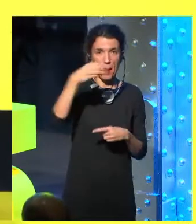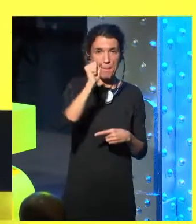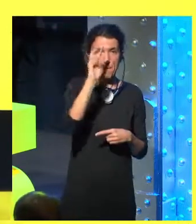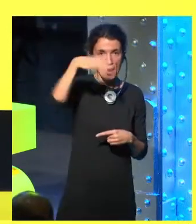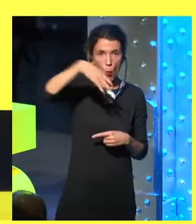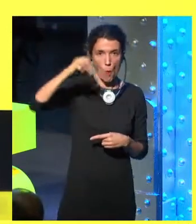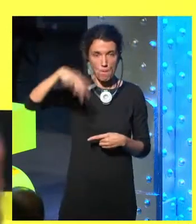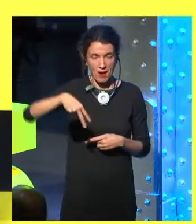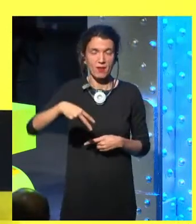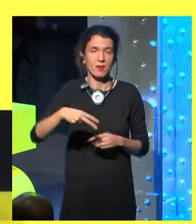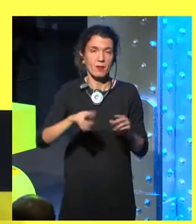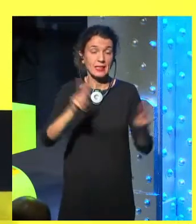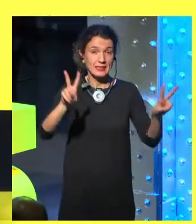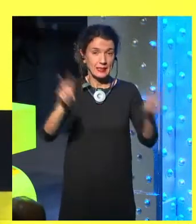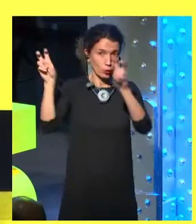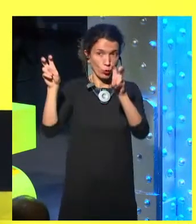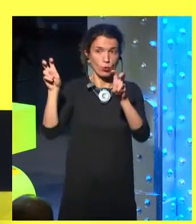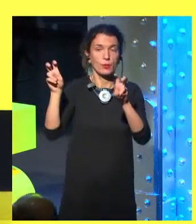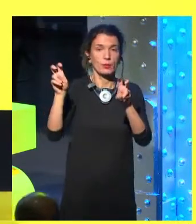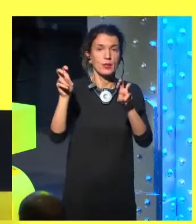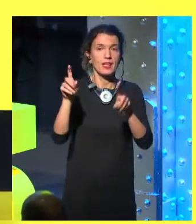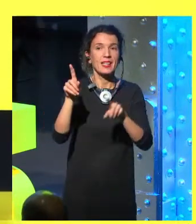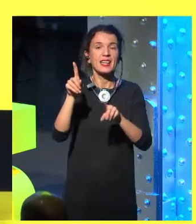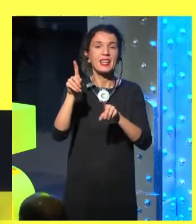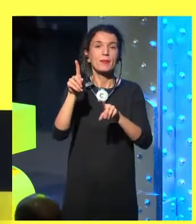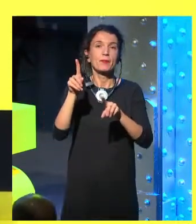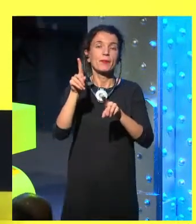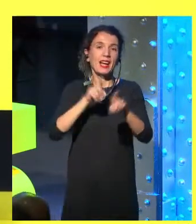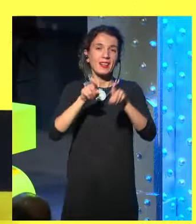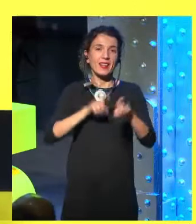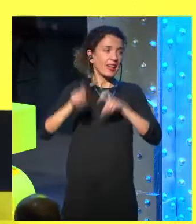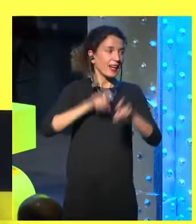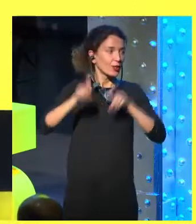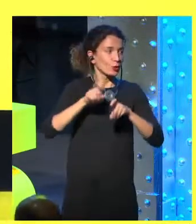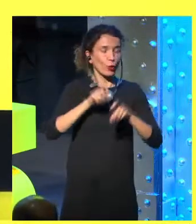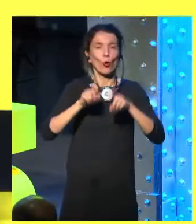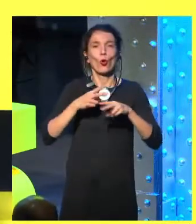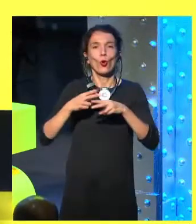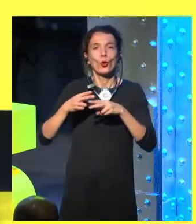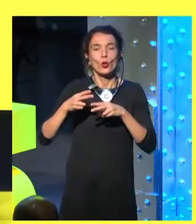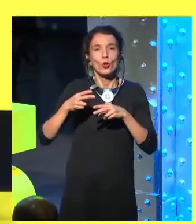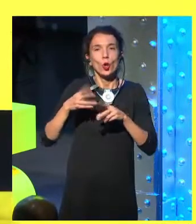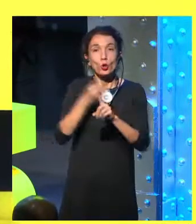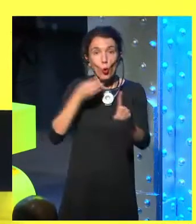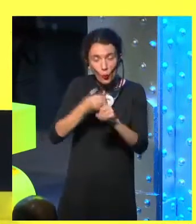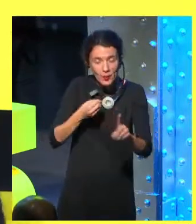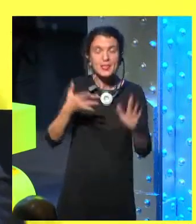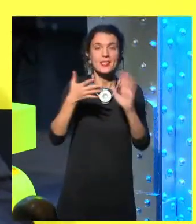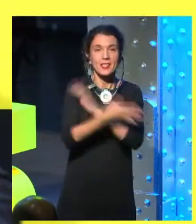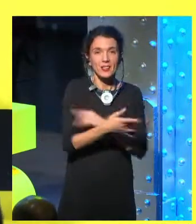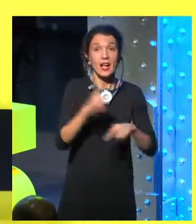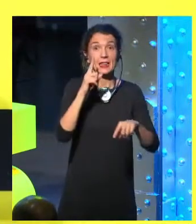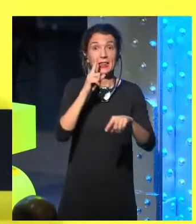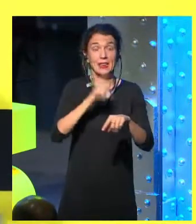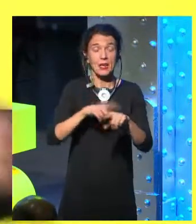collective knowledge. Bauman wrote a book that was called Retrotropia that warns about the risk